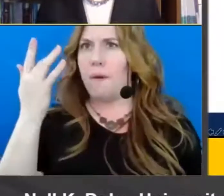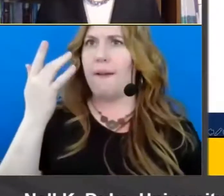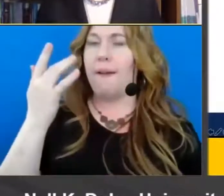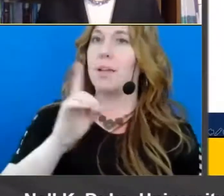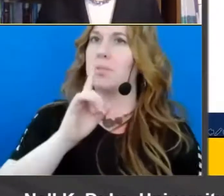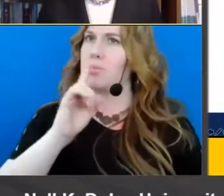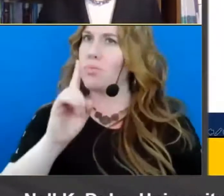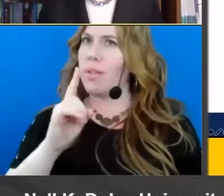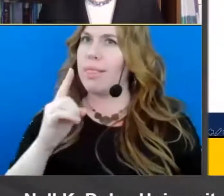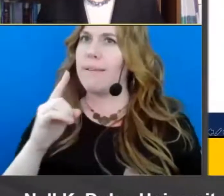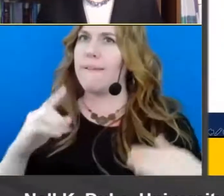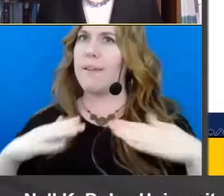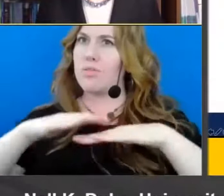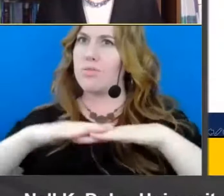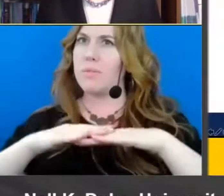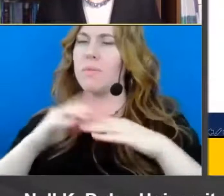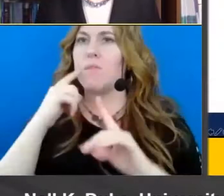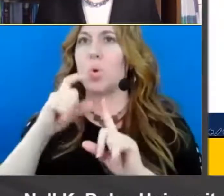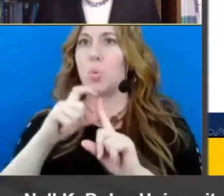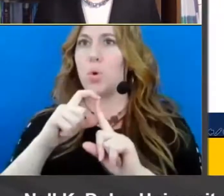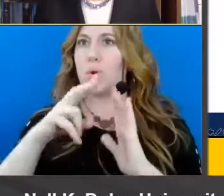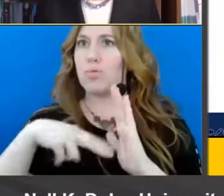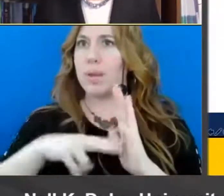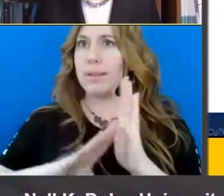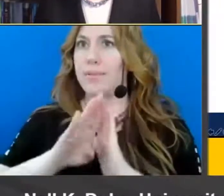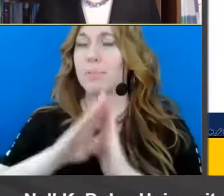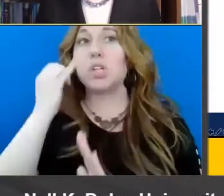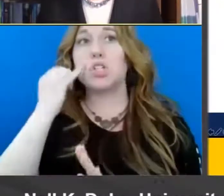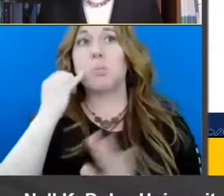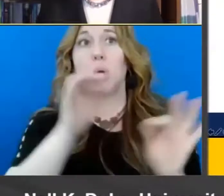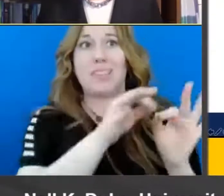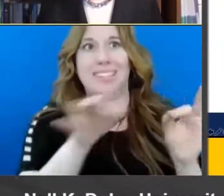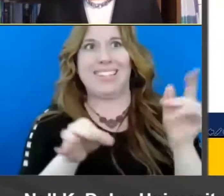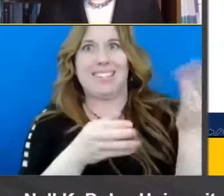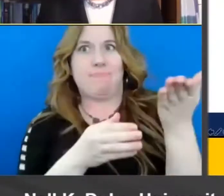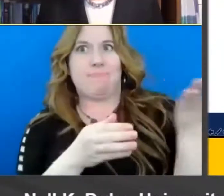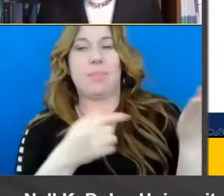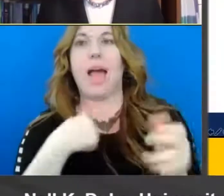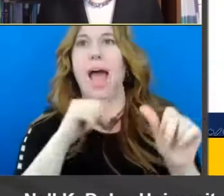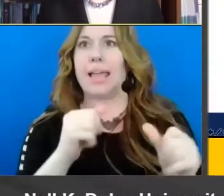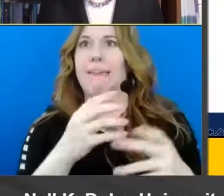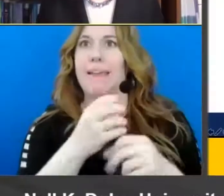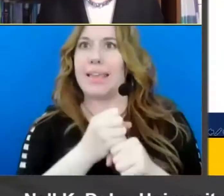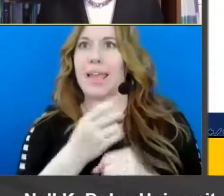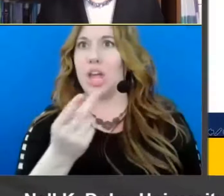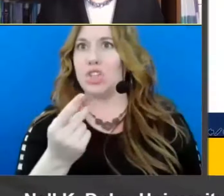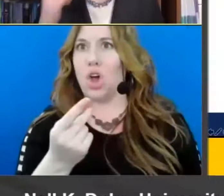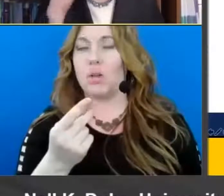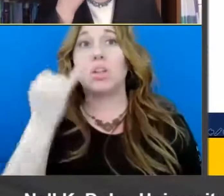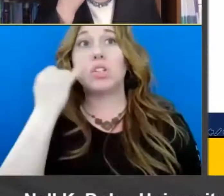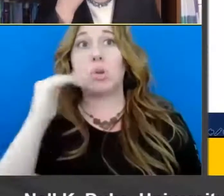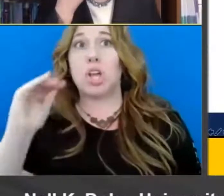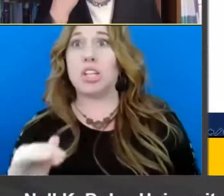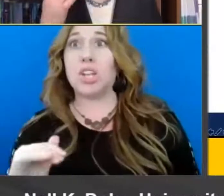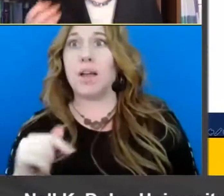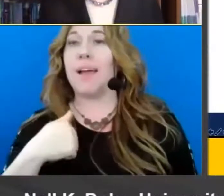intersects with word reading development let's imagine that the sentence is i can get a dog and let's imagine that a child read